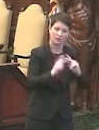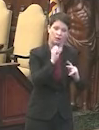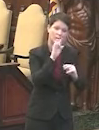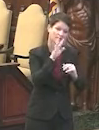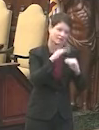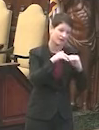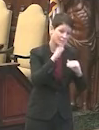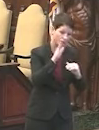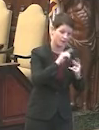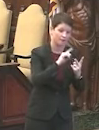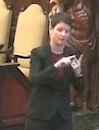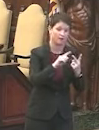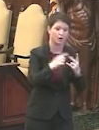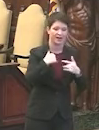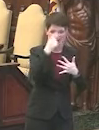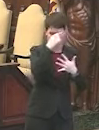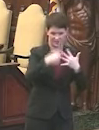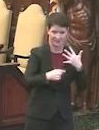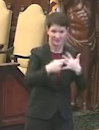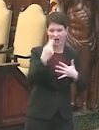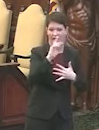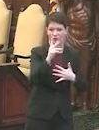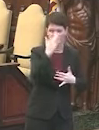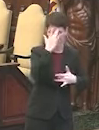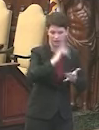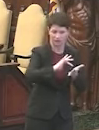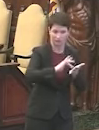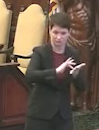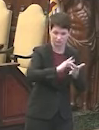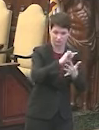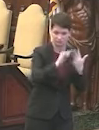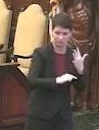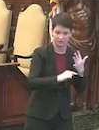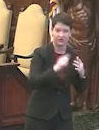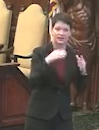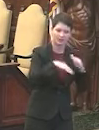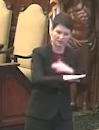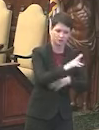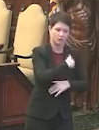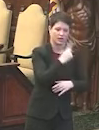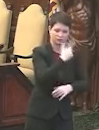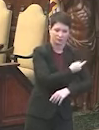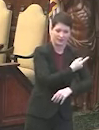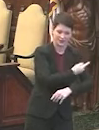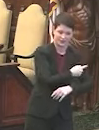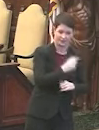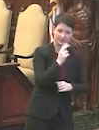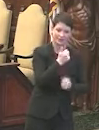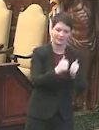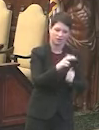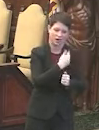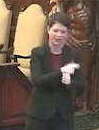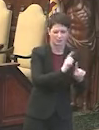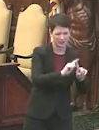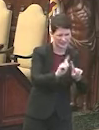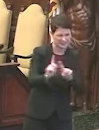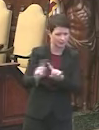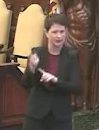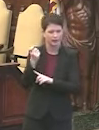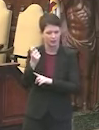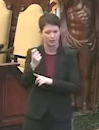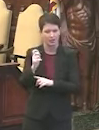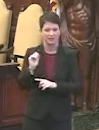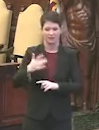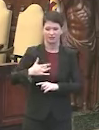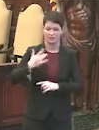75, or people who have those medical conditions, in for vaccination at their facilities. Each hospital is doing it somewhat differently, but to give you